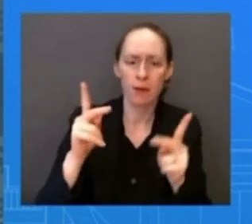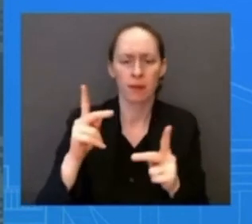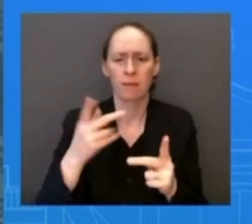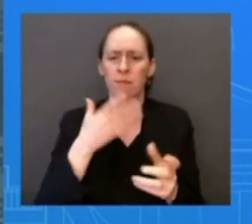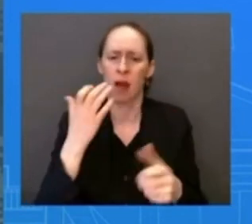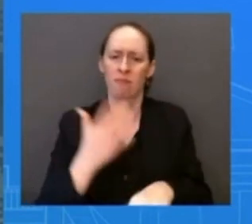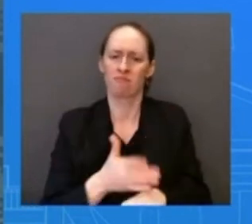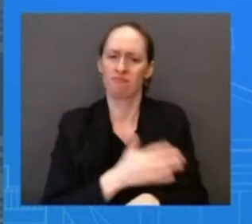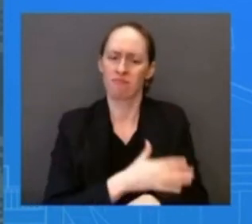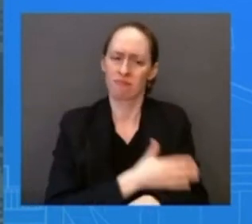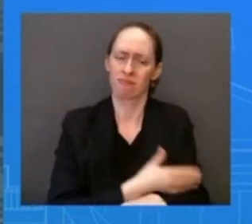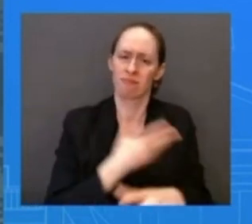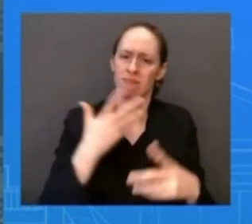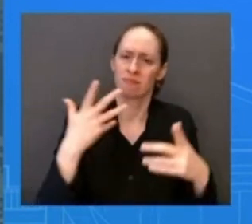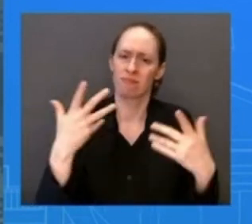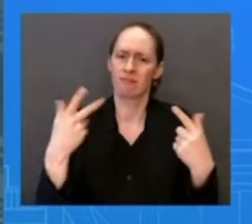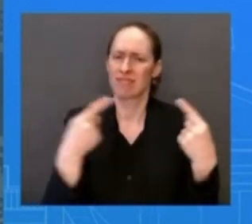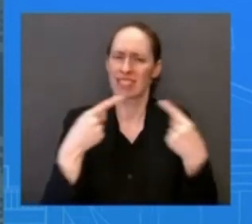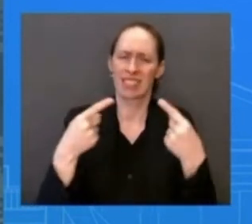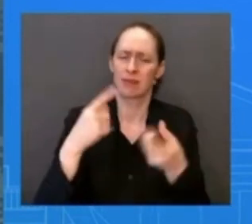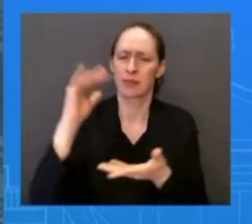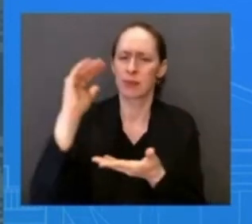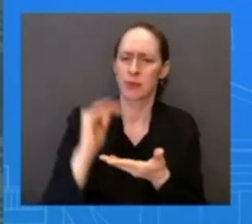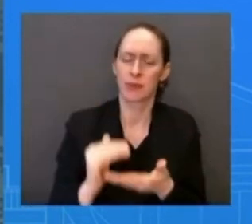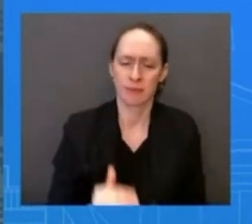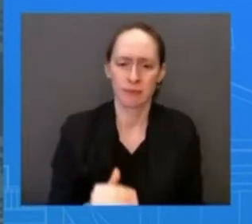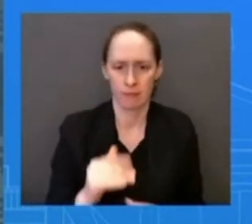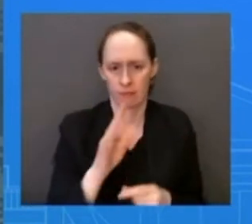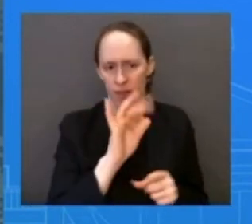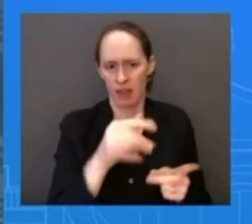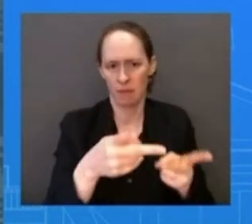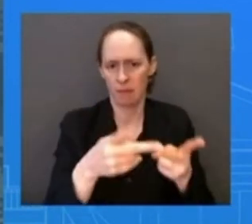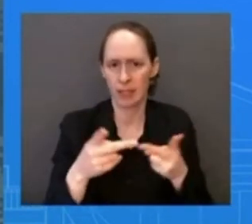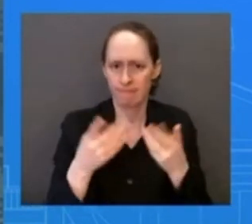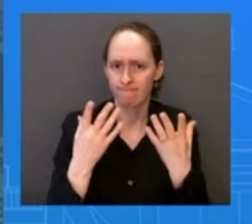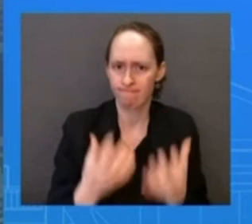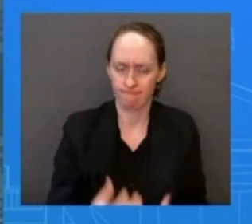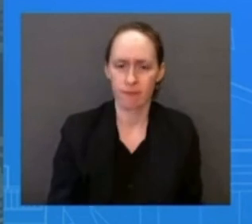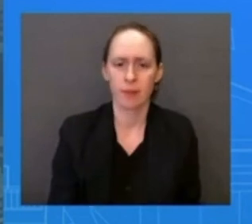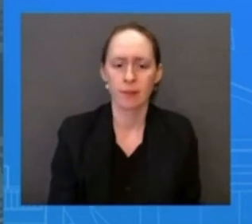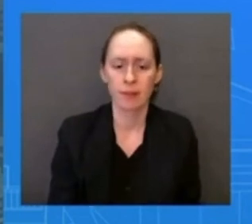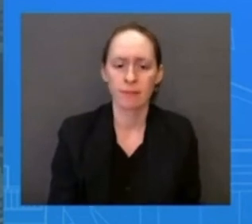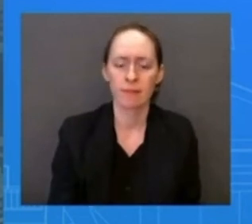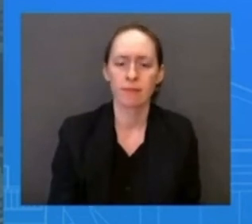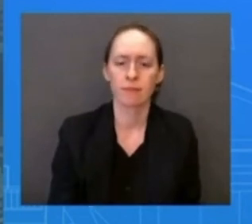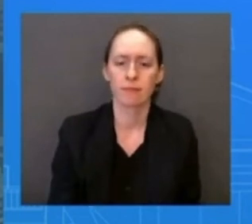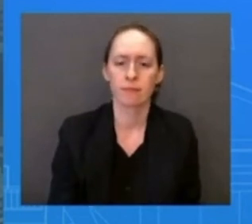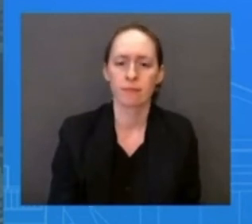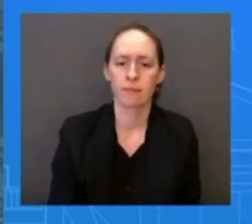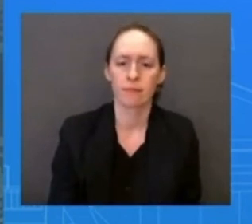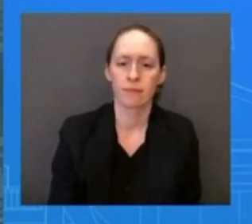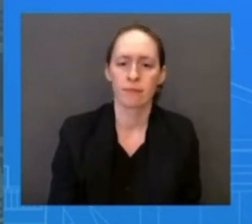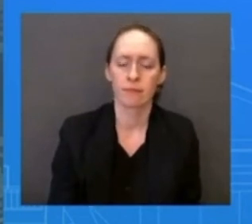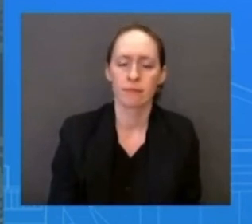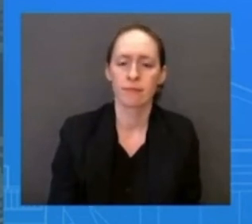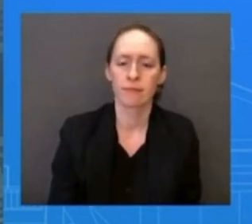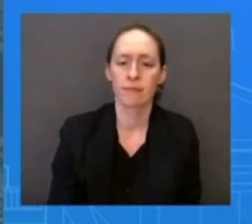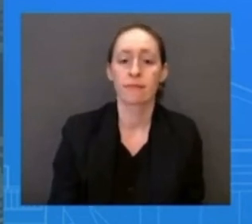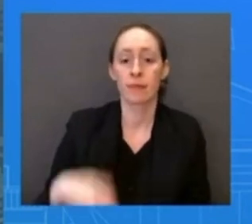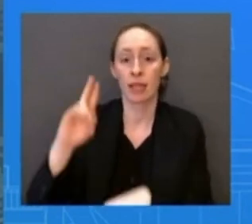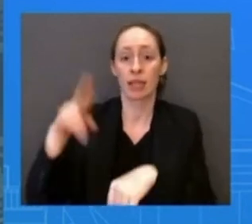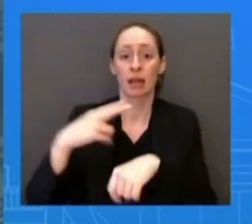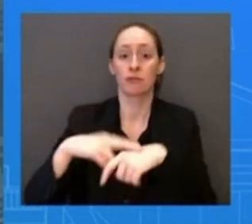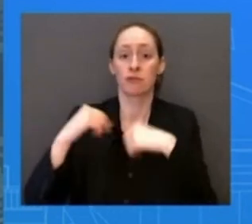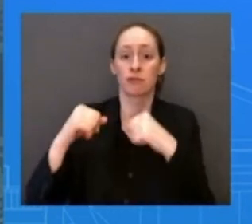One thing I do want to just read out a little bit here, the National Security Council coordinator for the Middle East and North Africa, Brett McGurk, is